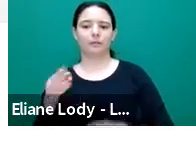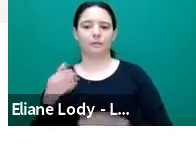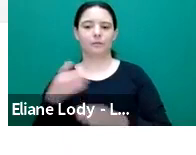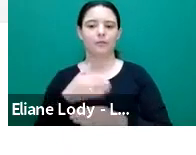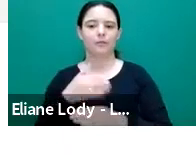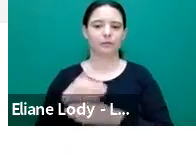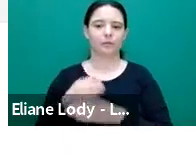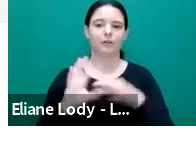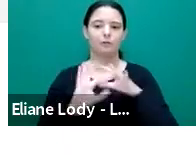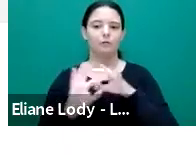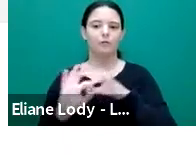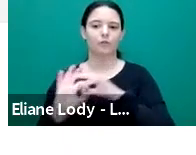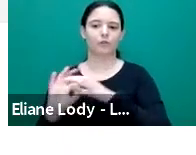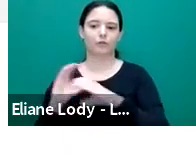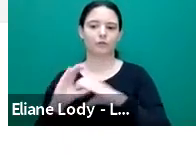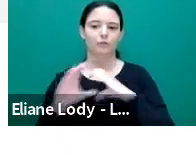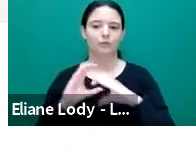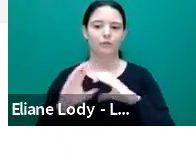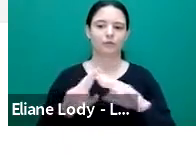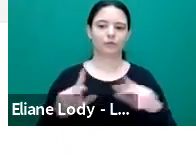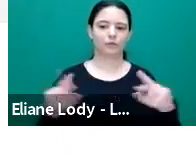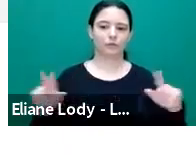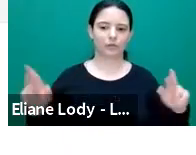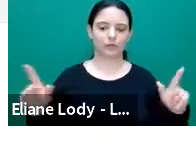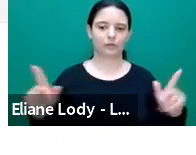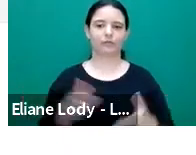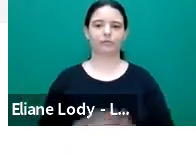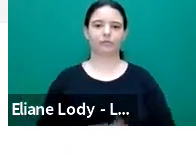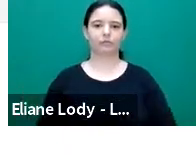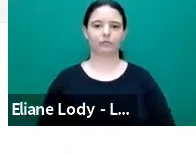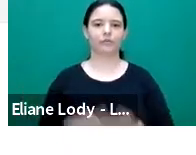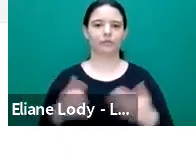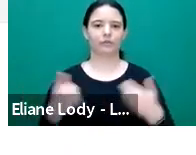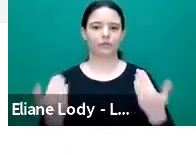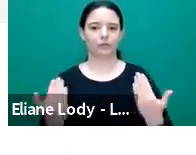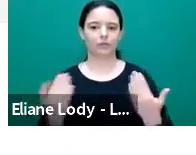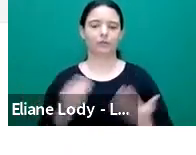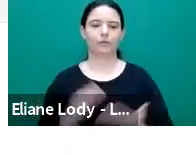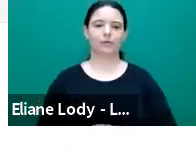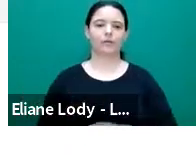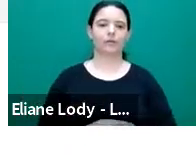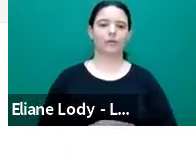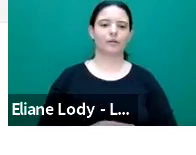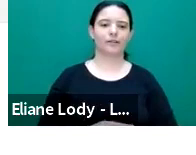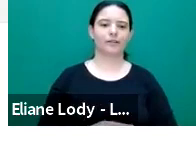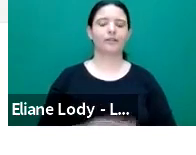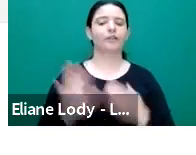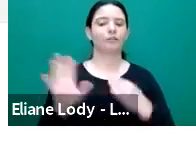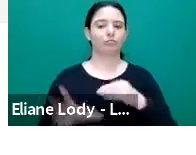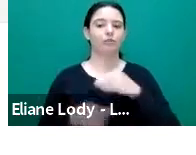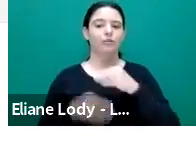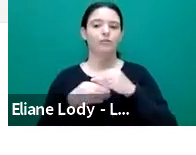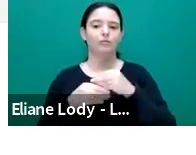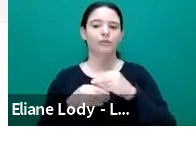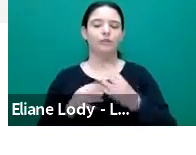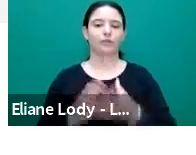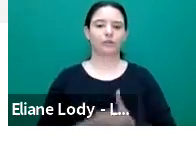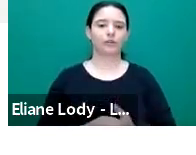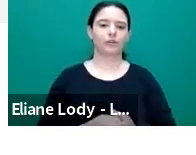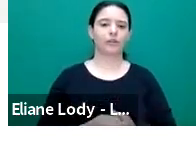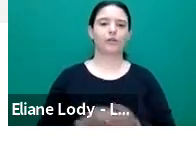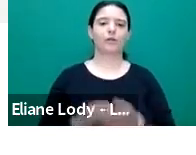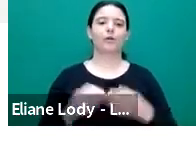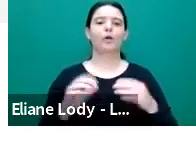Paul? So, just to sum up, I've got two slides left and then go to questions. Some key connections between Julie's